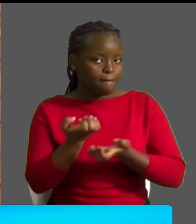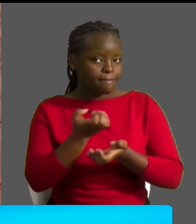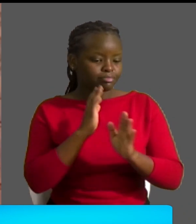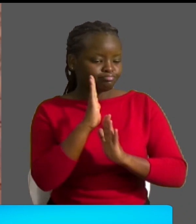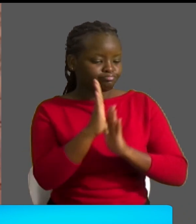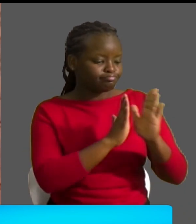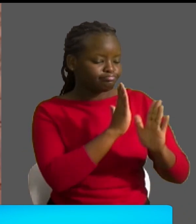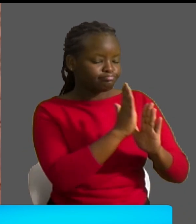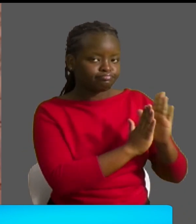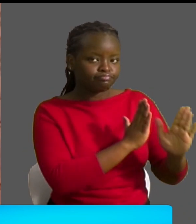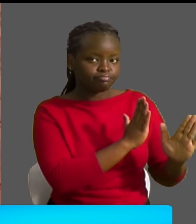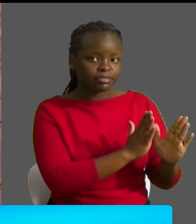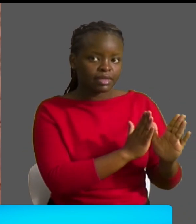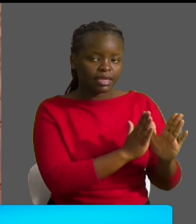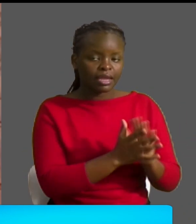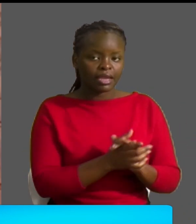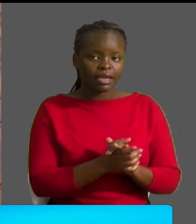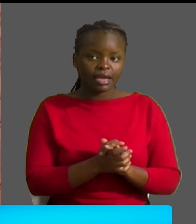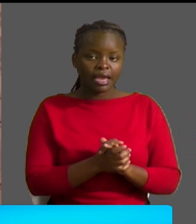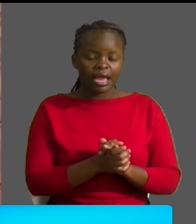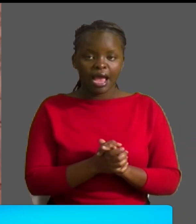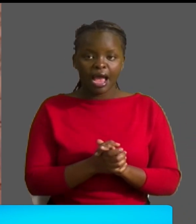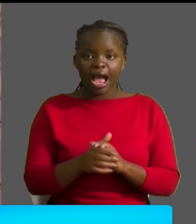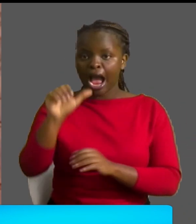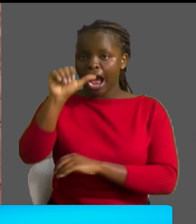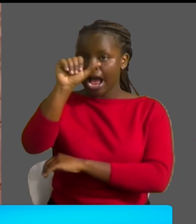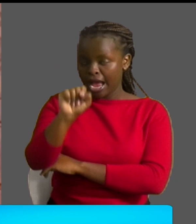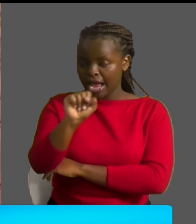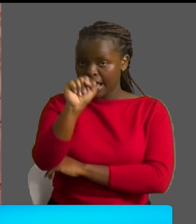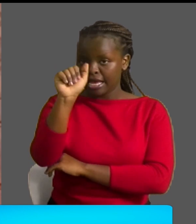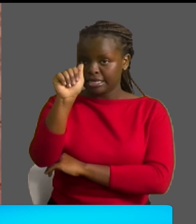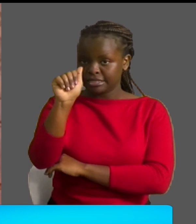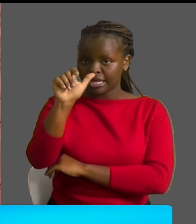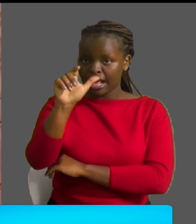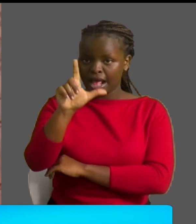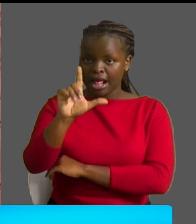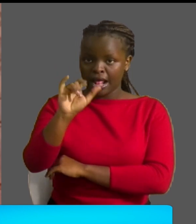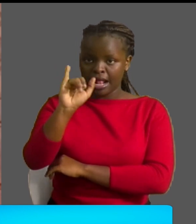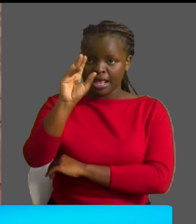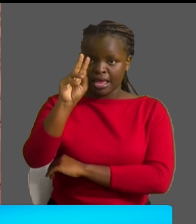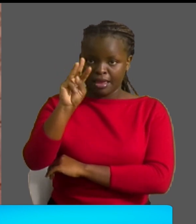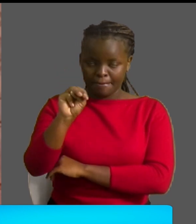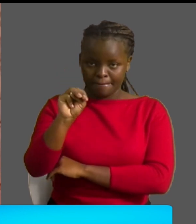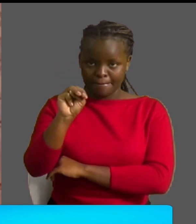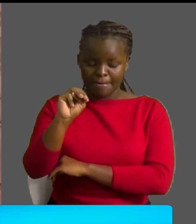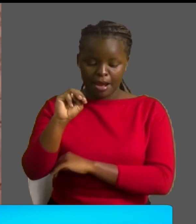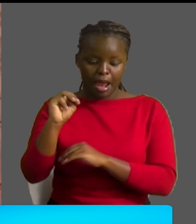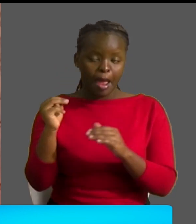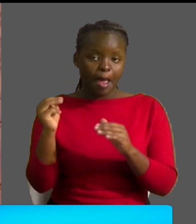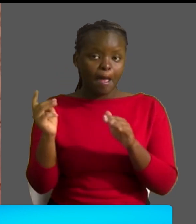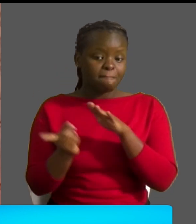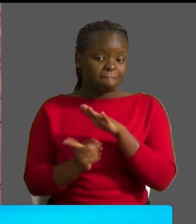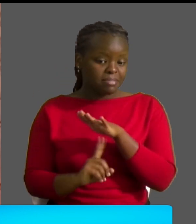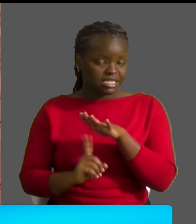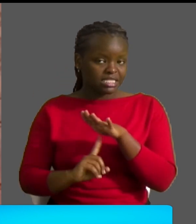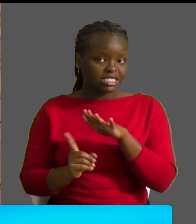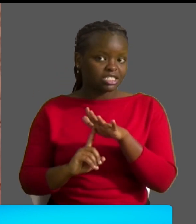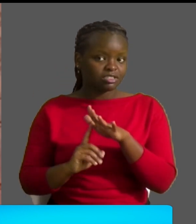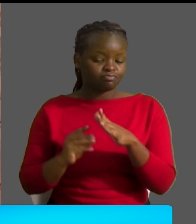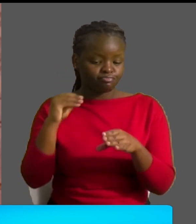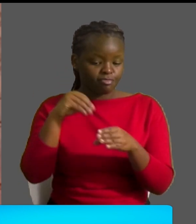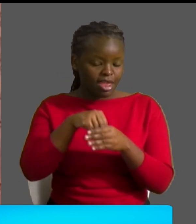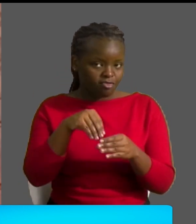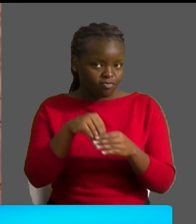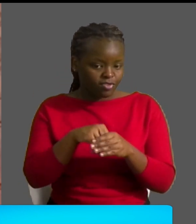Salim Mvuria Mgala, Ministry of Investment, Trade and Industry.